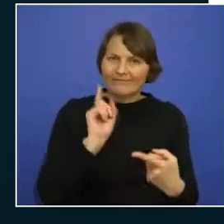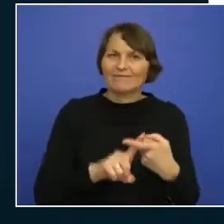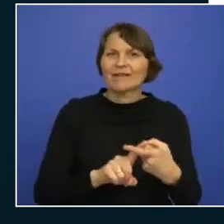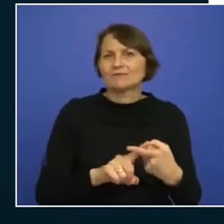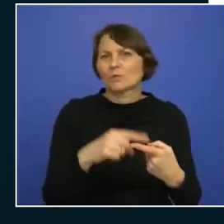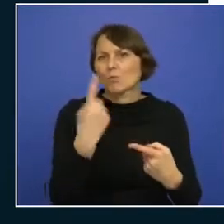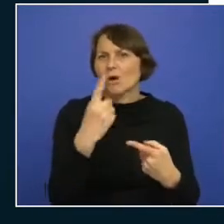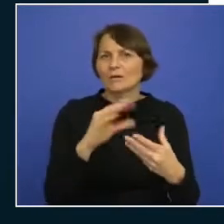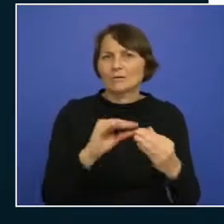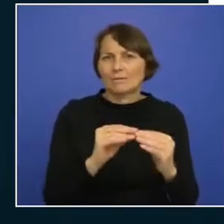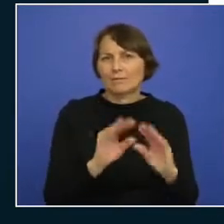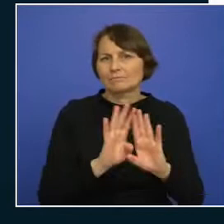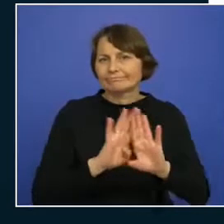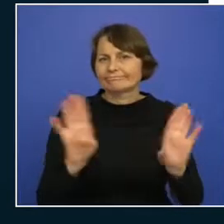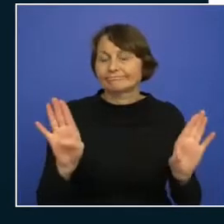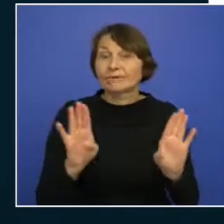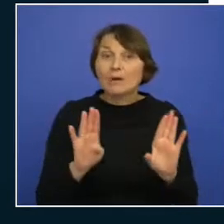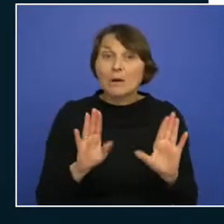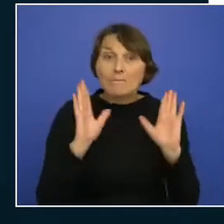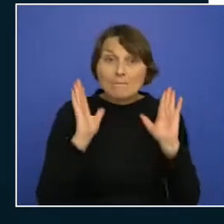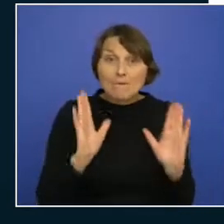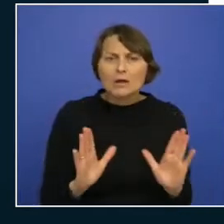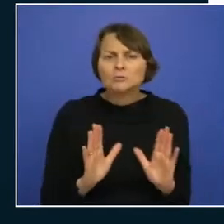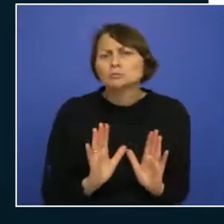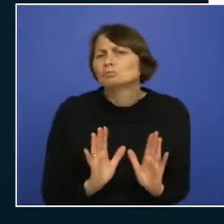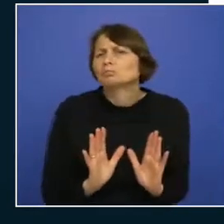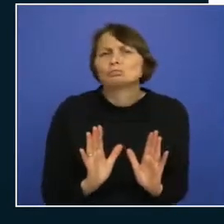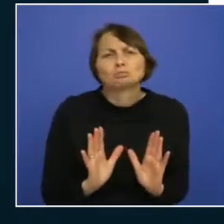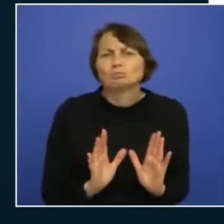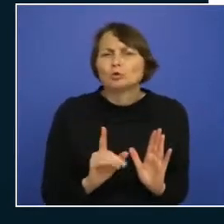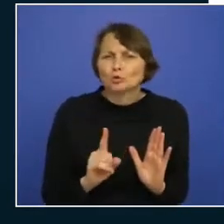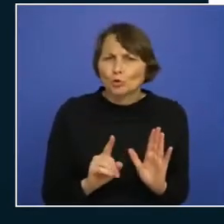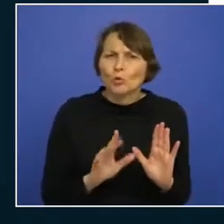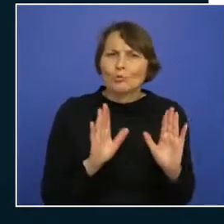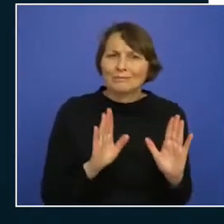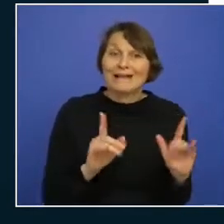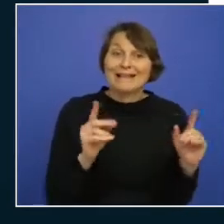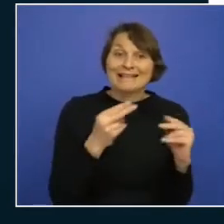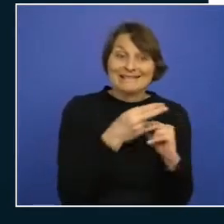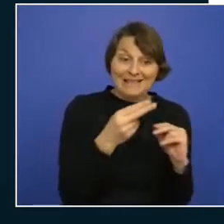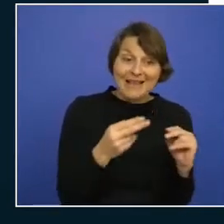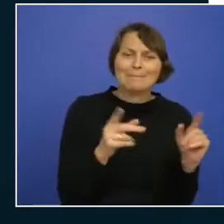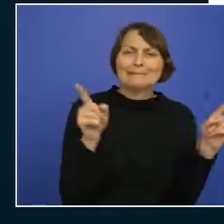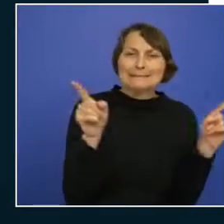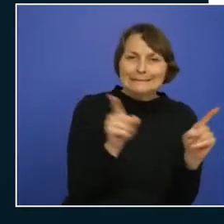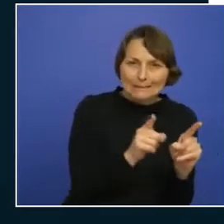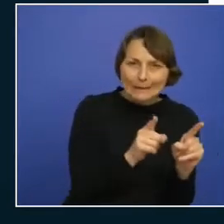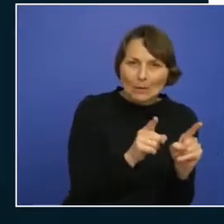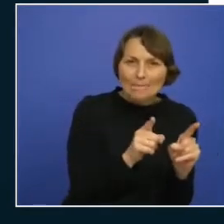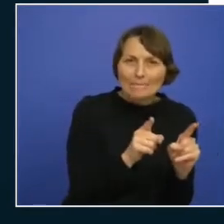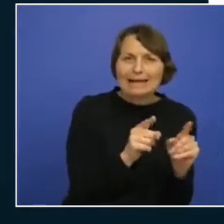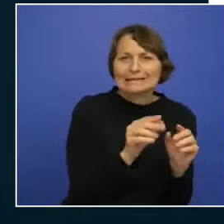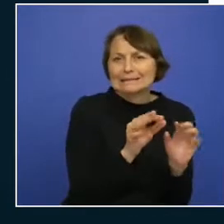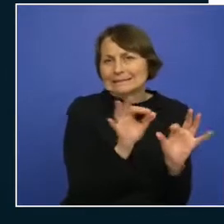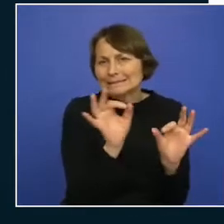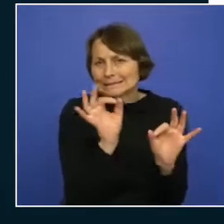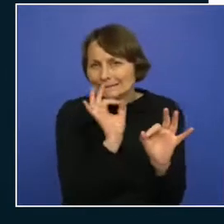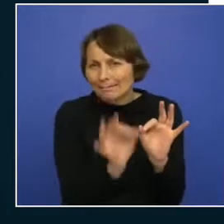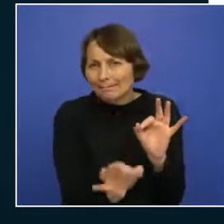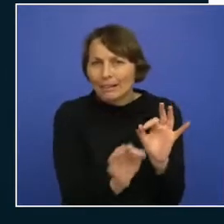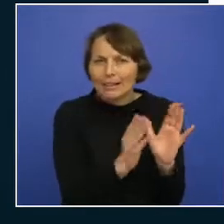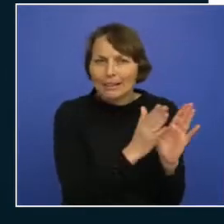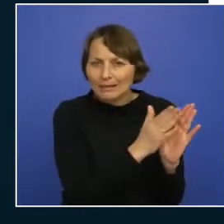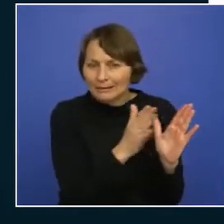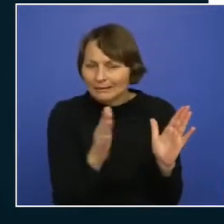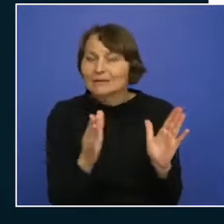this is not always necessary so basically try to keep the name as simple and as compact as possible while you